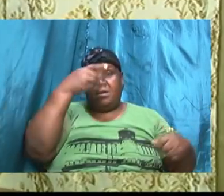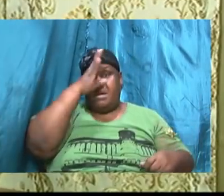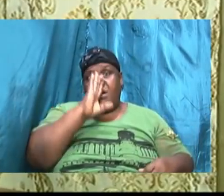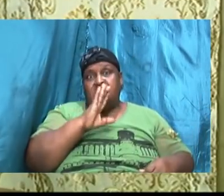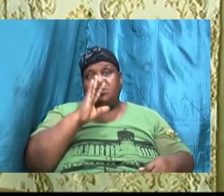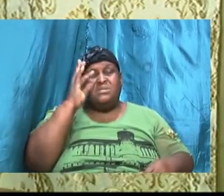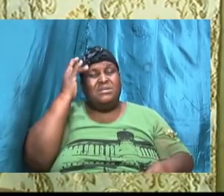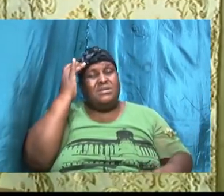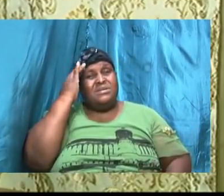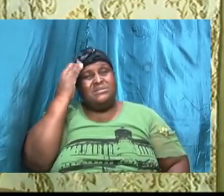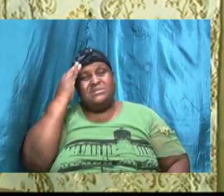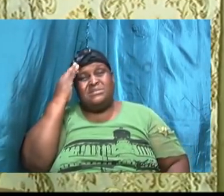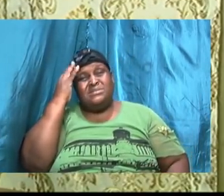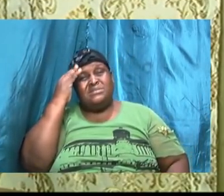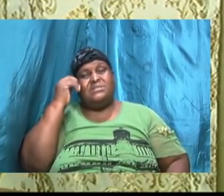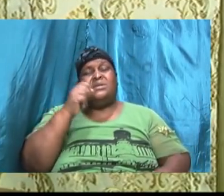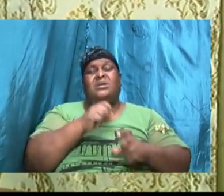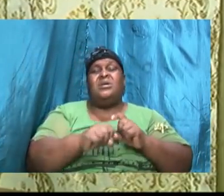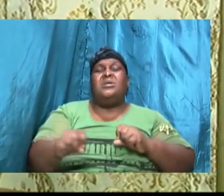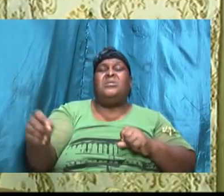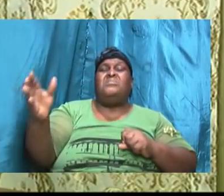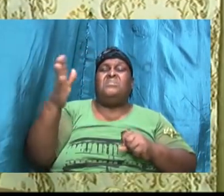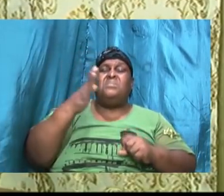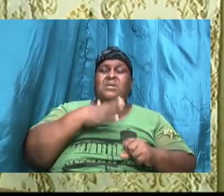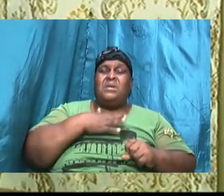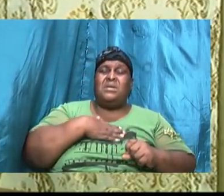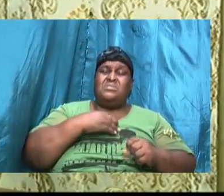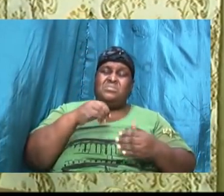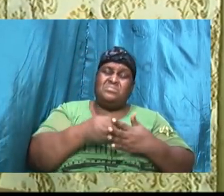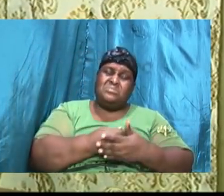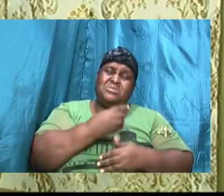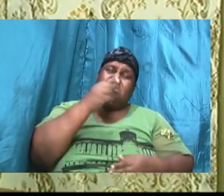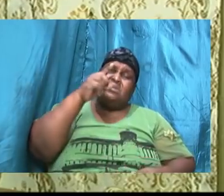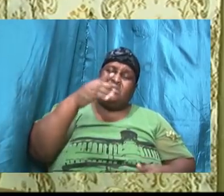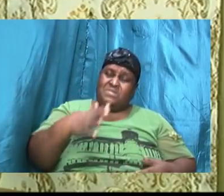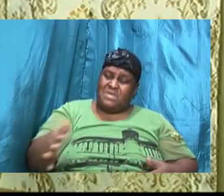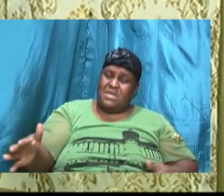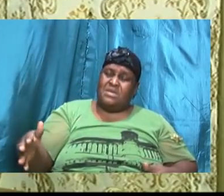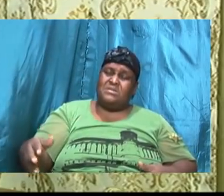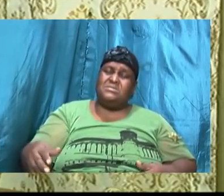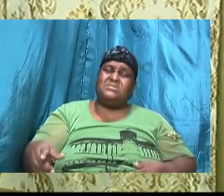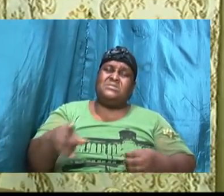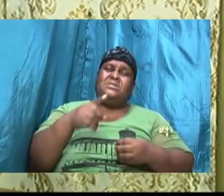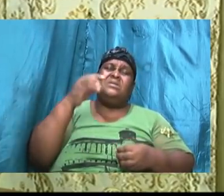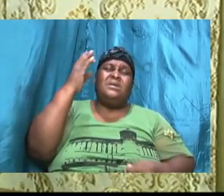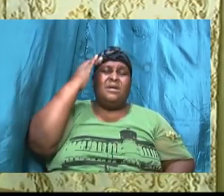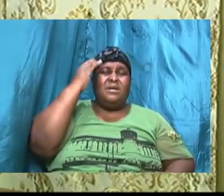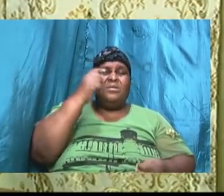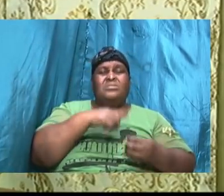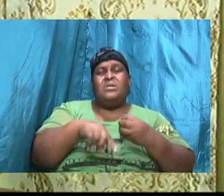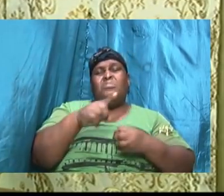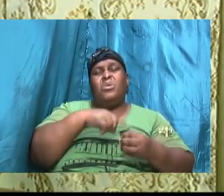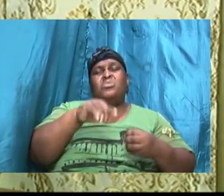concerned about the minutest of things as it pertains to your life and believe it or not he has